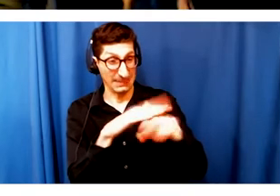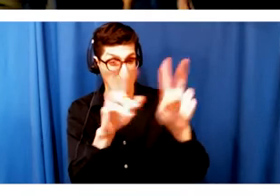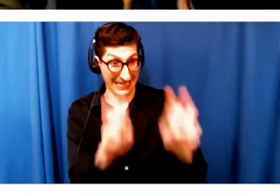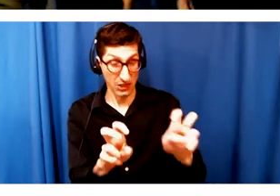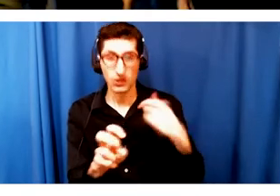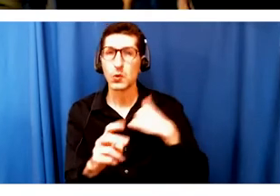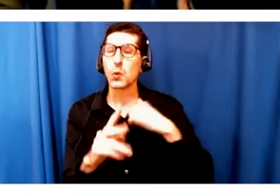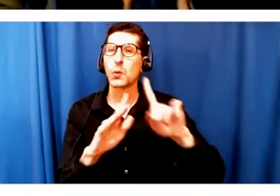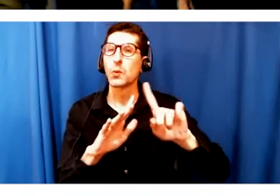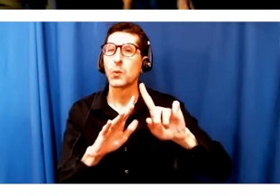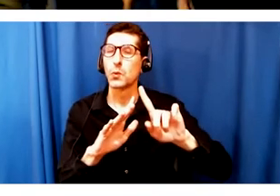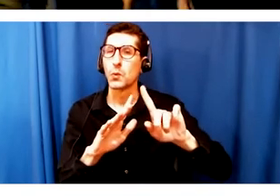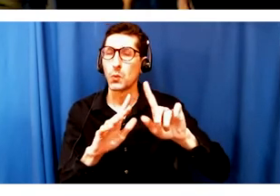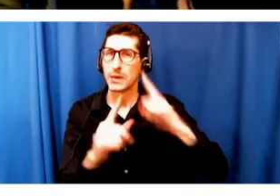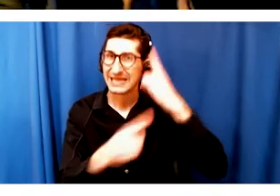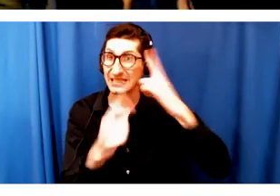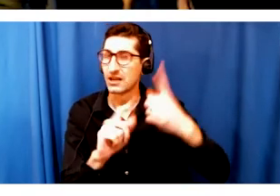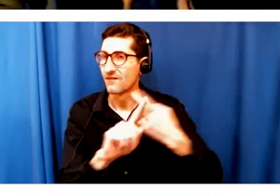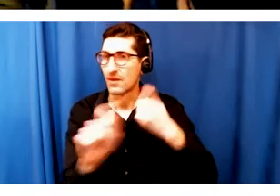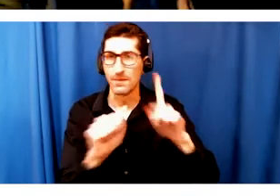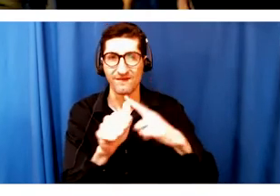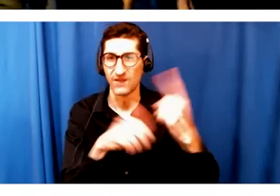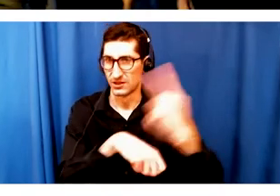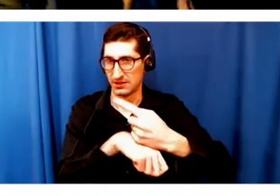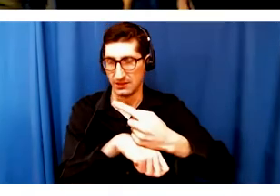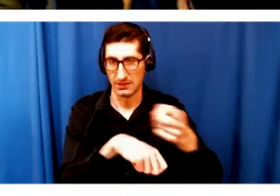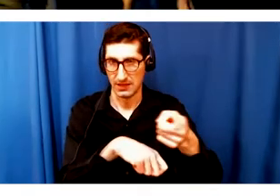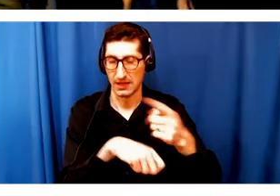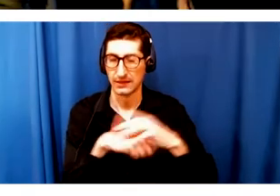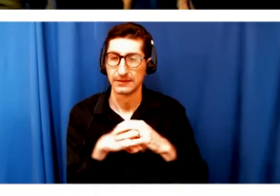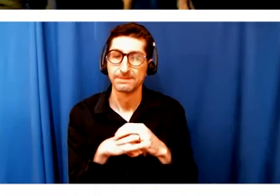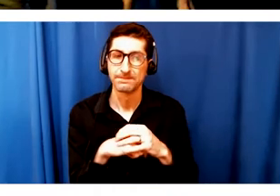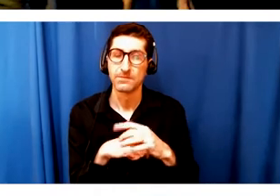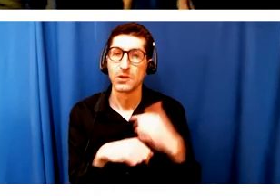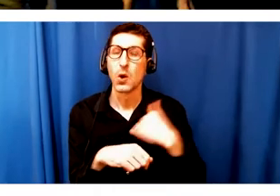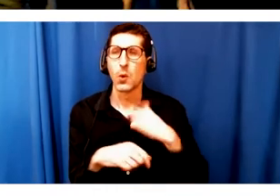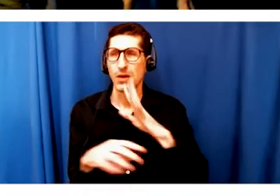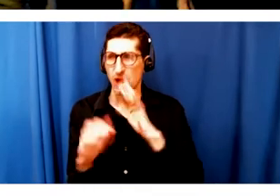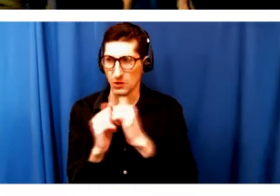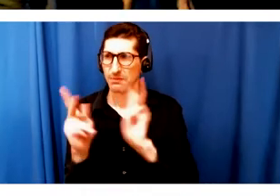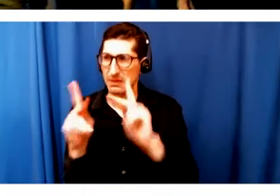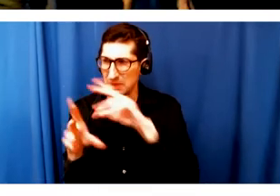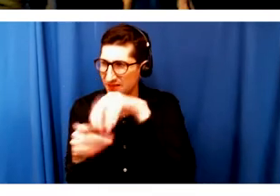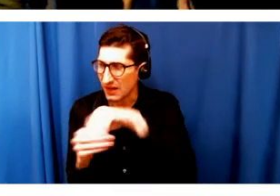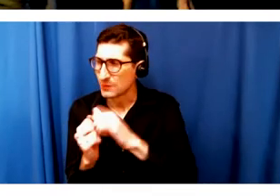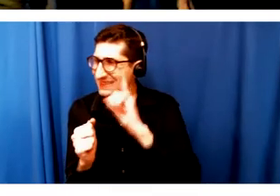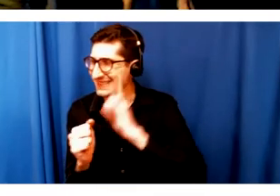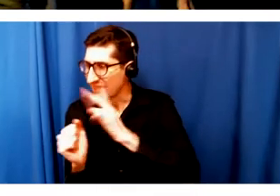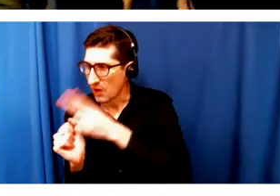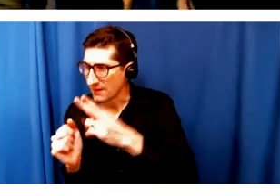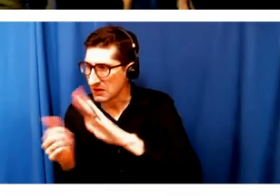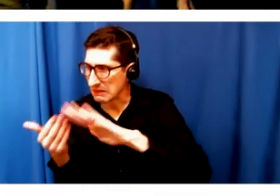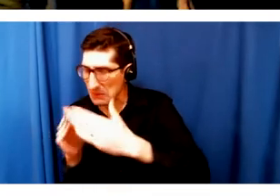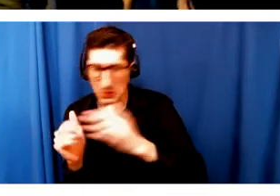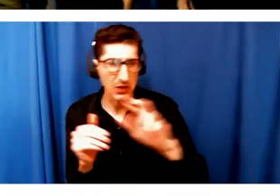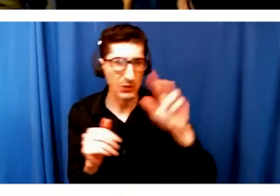One of the things we've heard from those people in those communities is that often accessibility feels like an add-on, sort